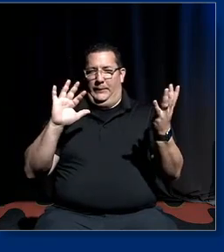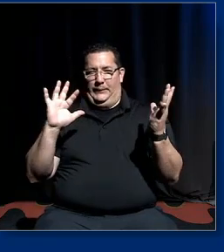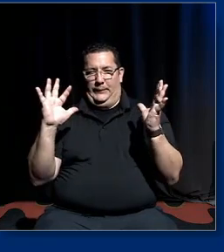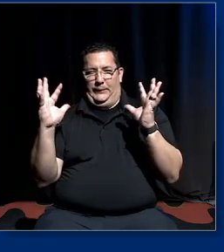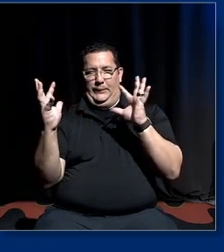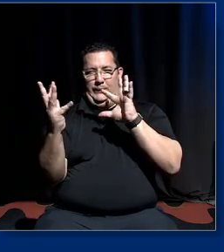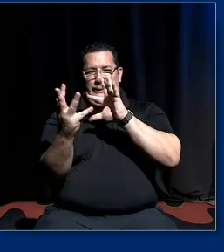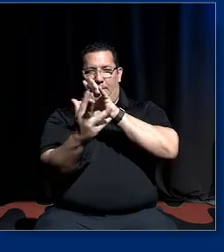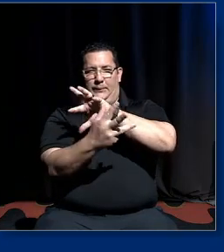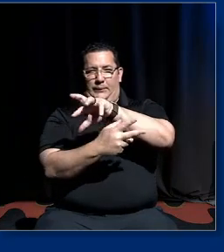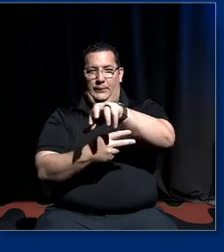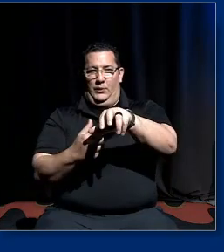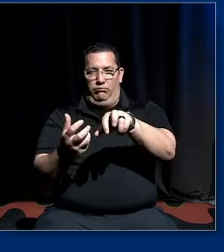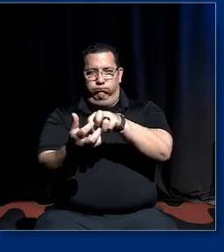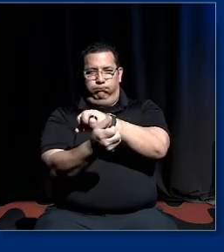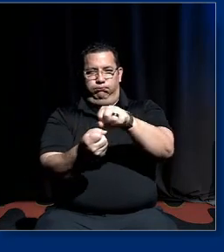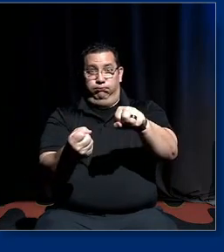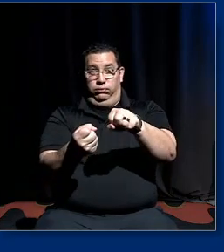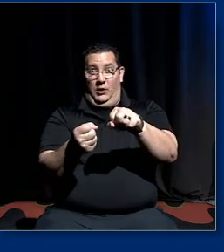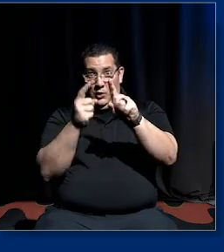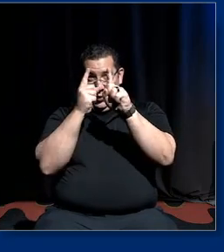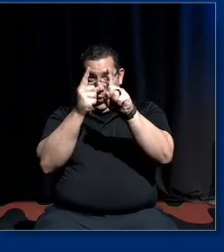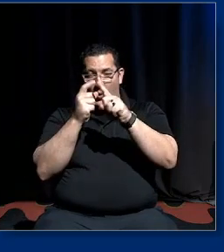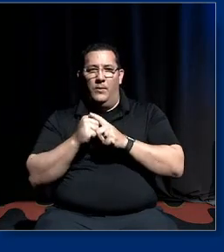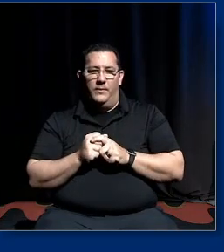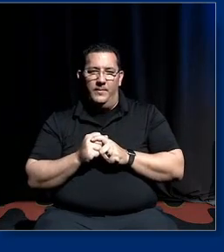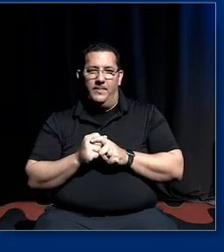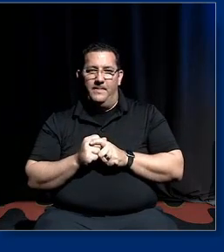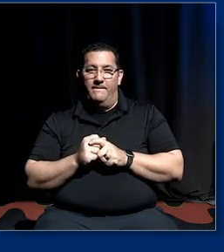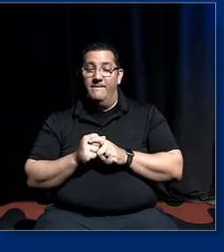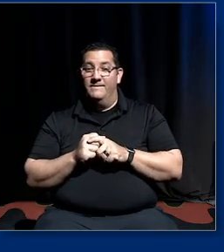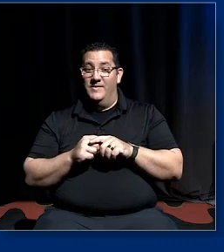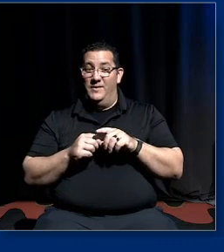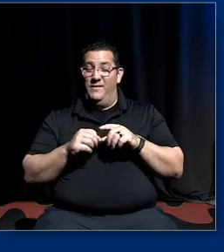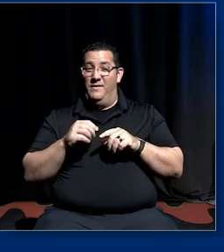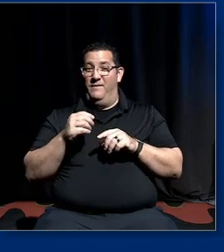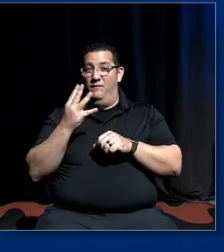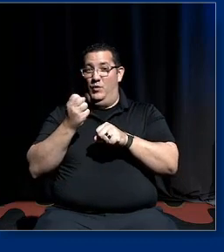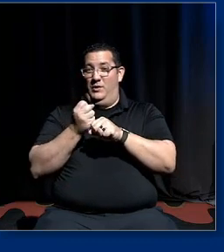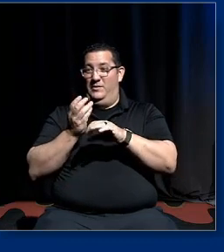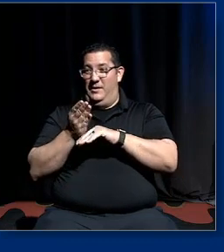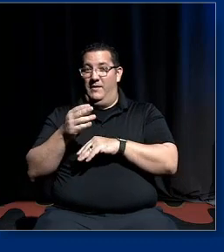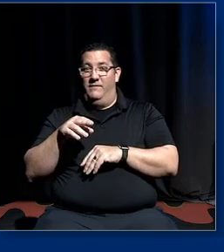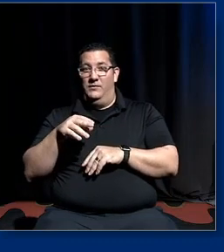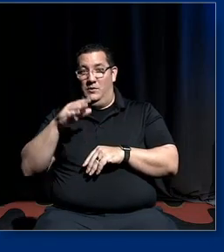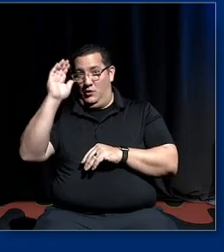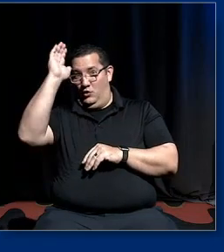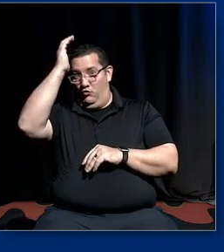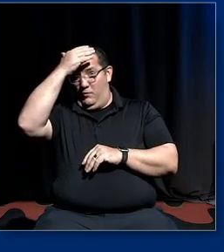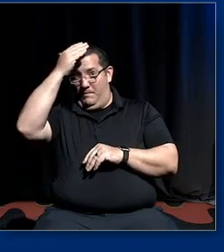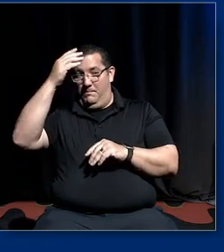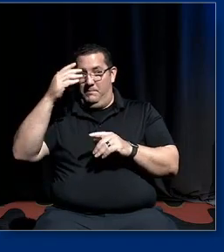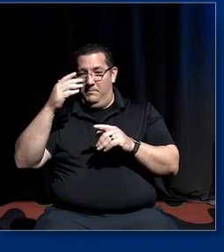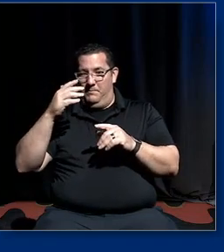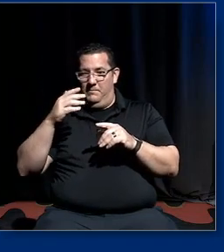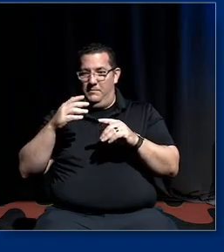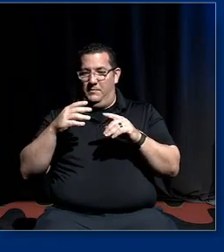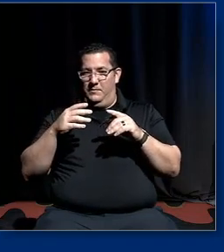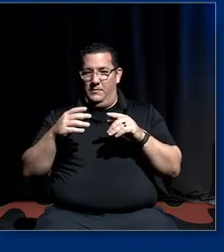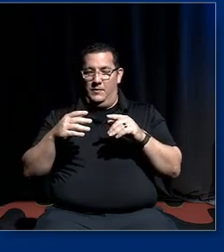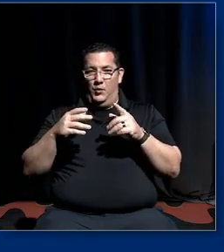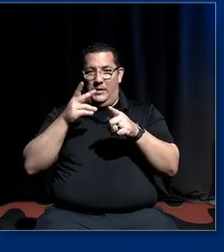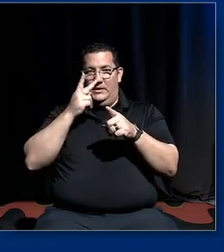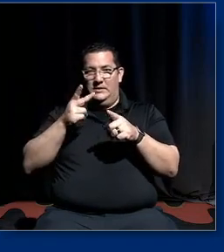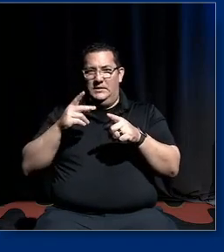federal training the english government issued a directive to all all state schools from